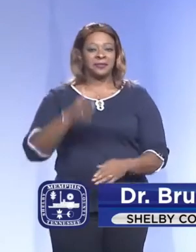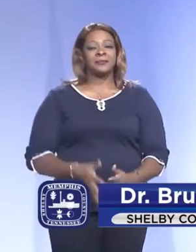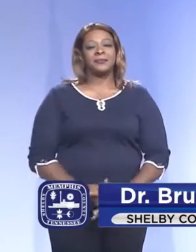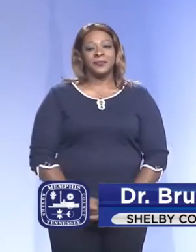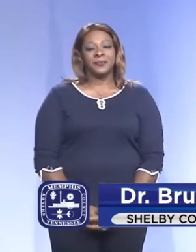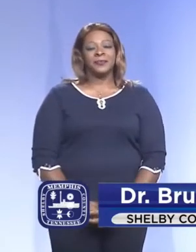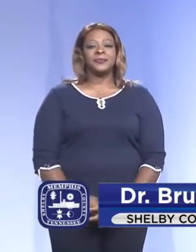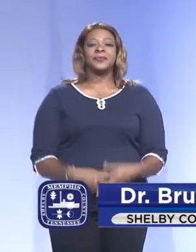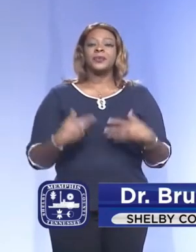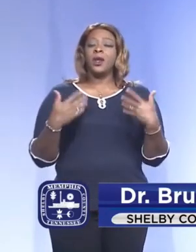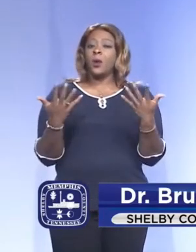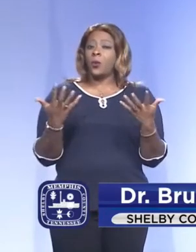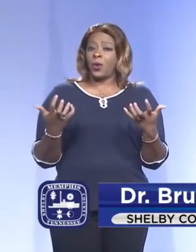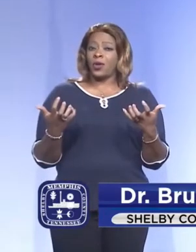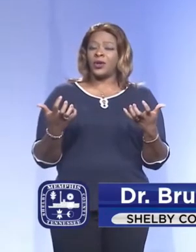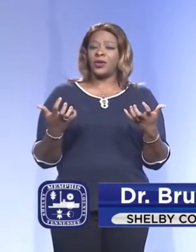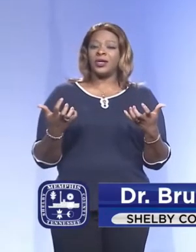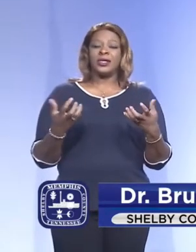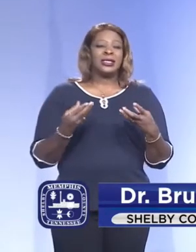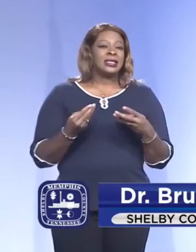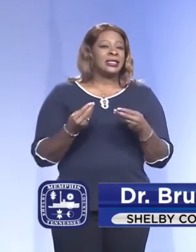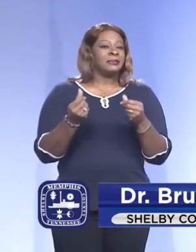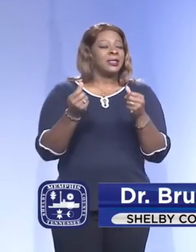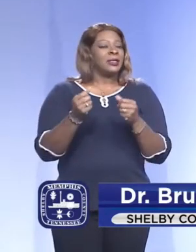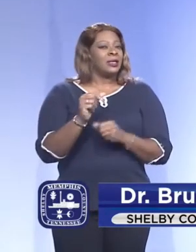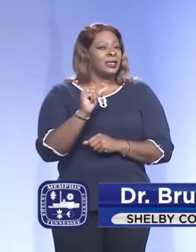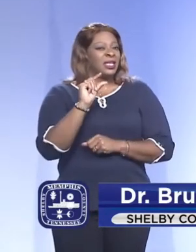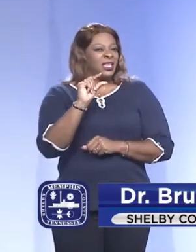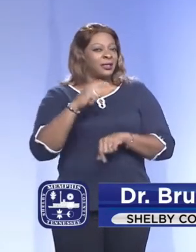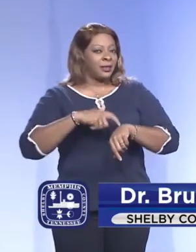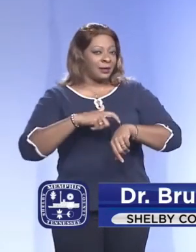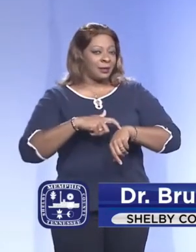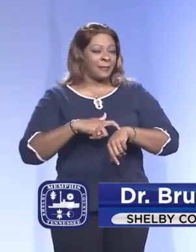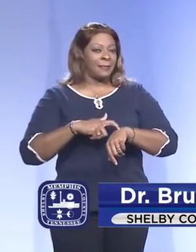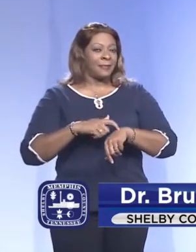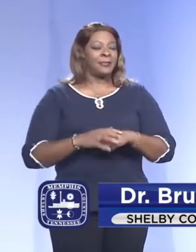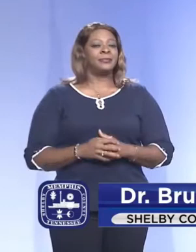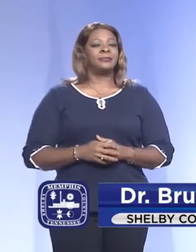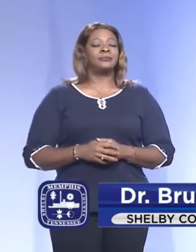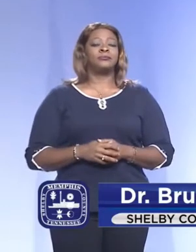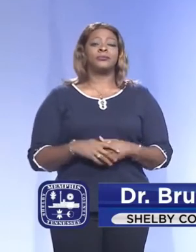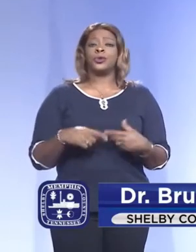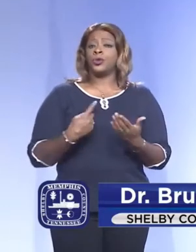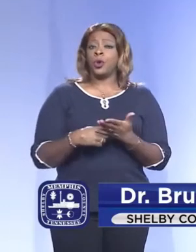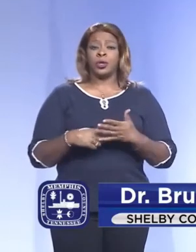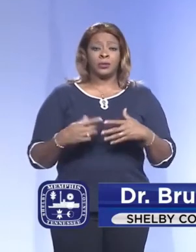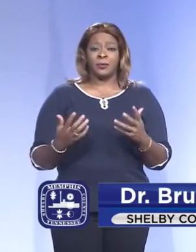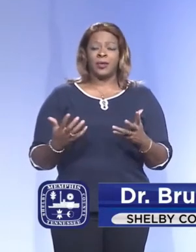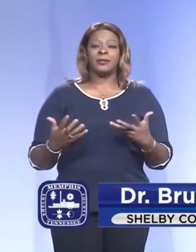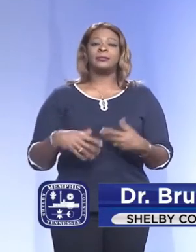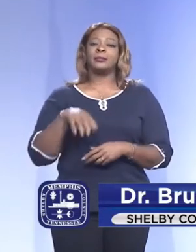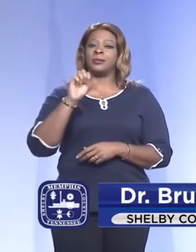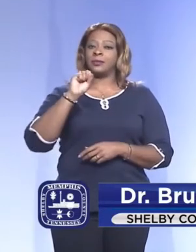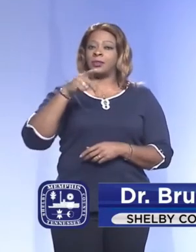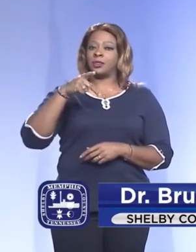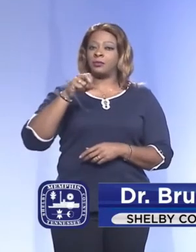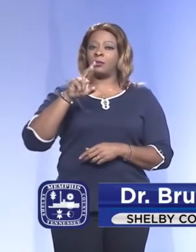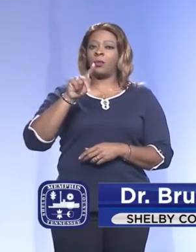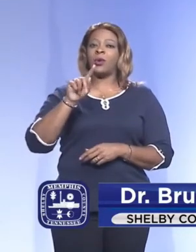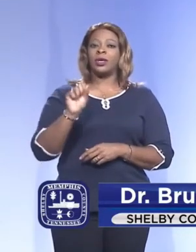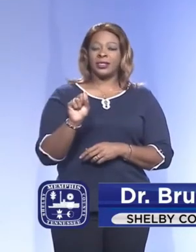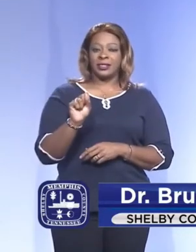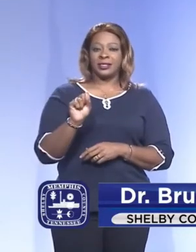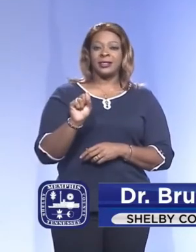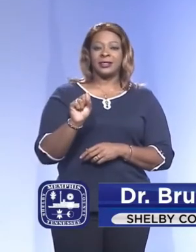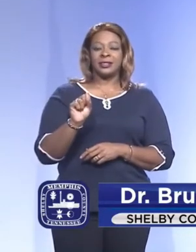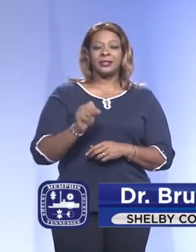I'd like to just spend a little time talking about sports and